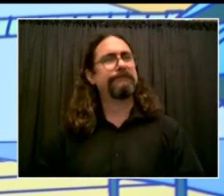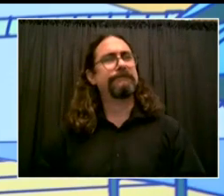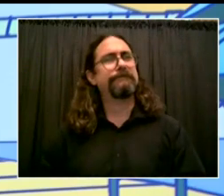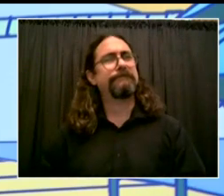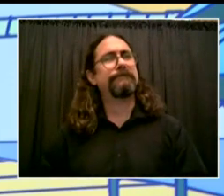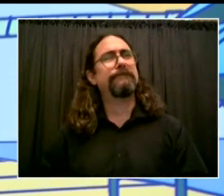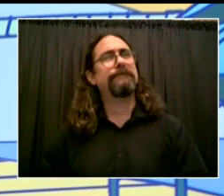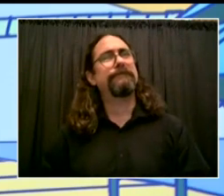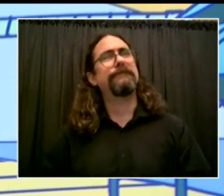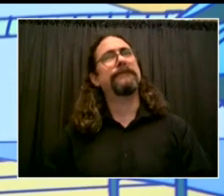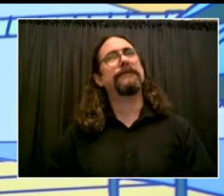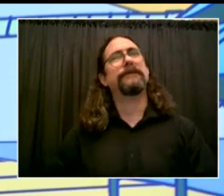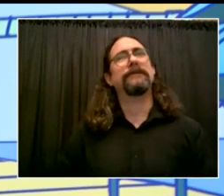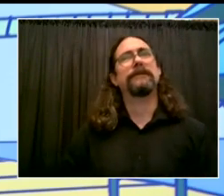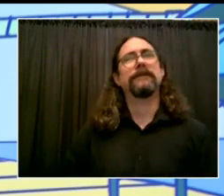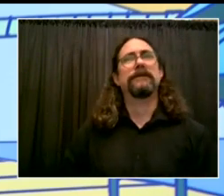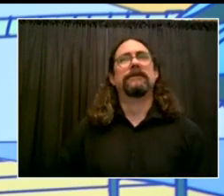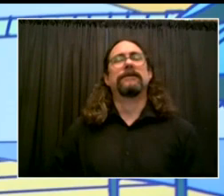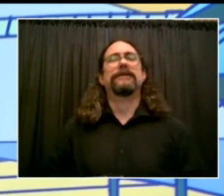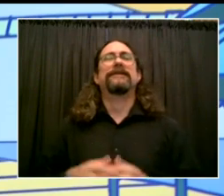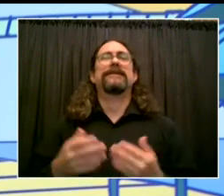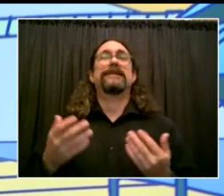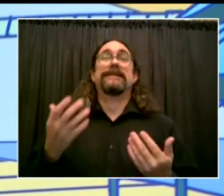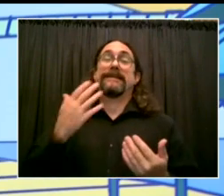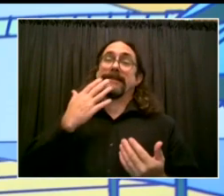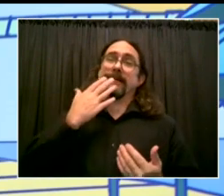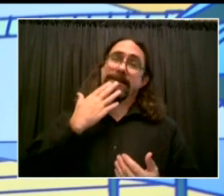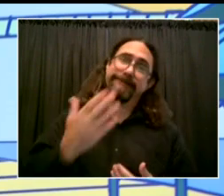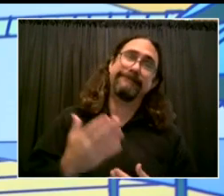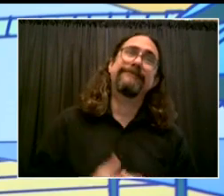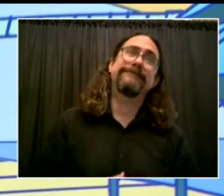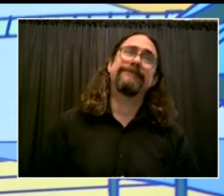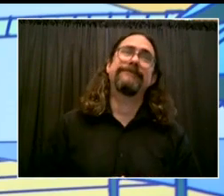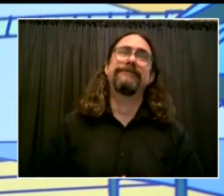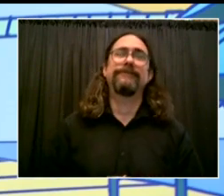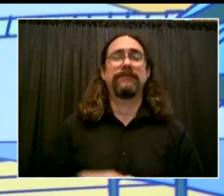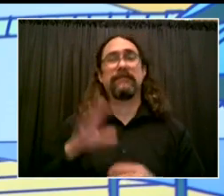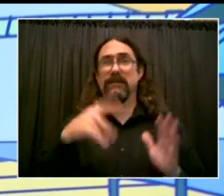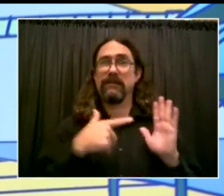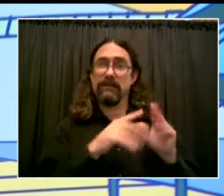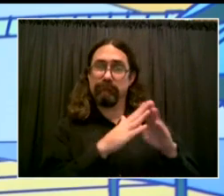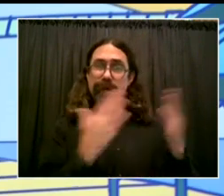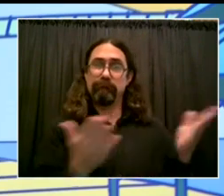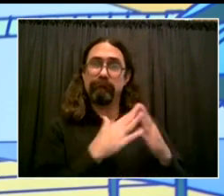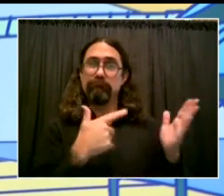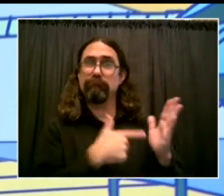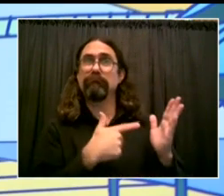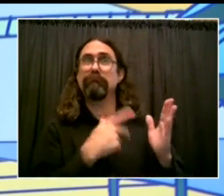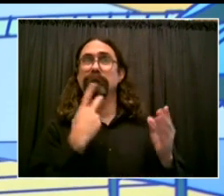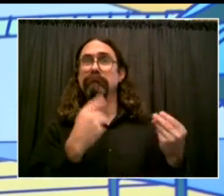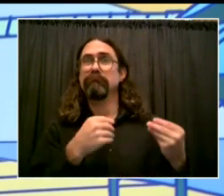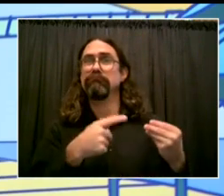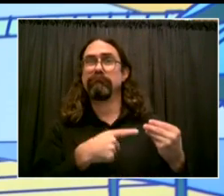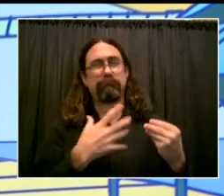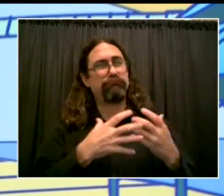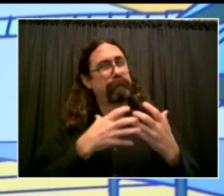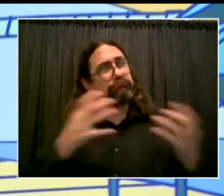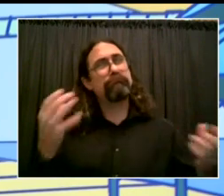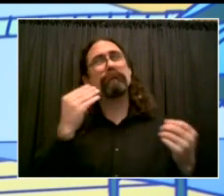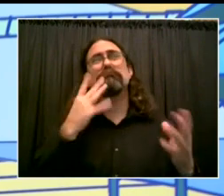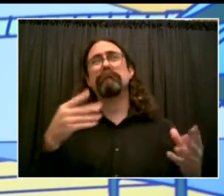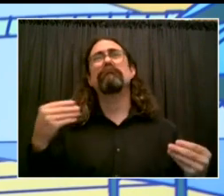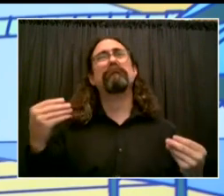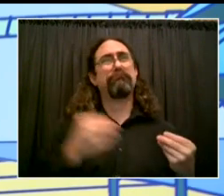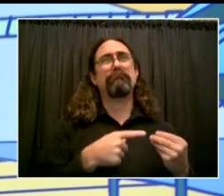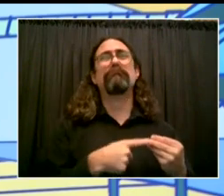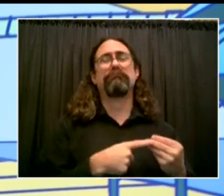Again, there's what's in this handbook for parents itself, and then there's a lot of references to other resources available. So I think this is